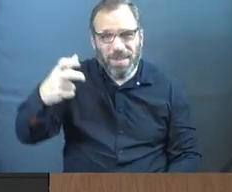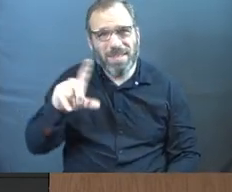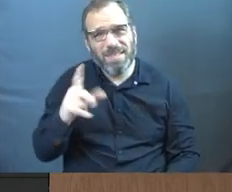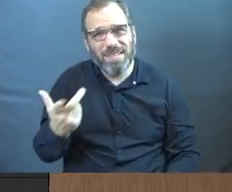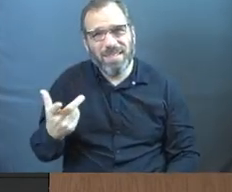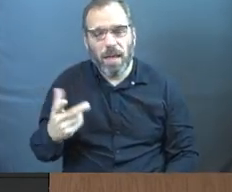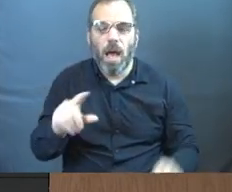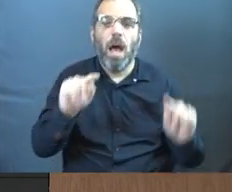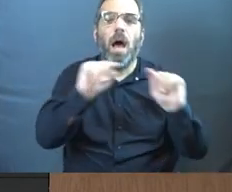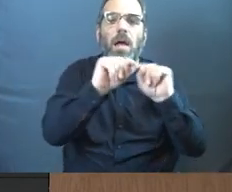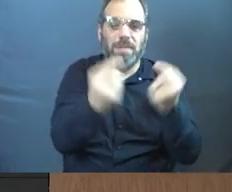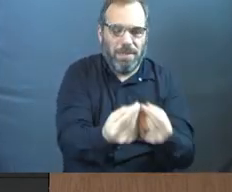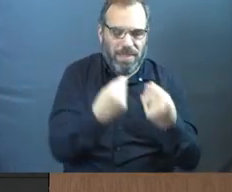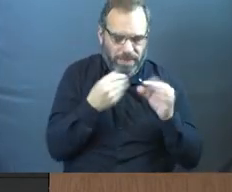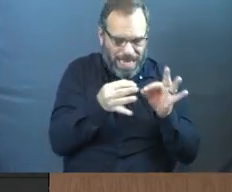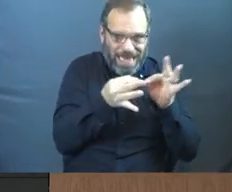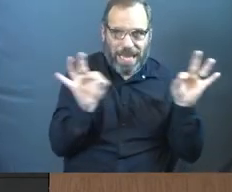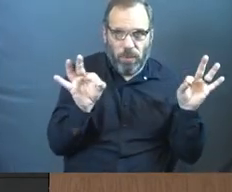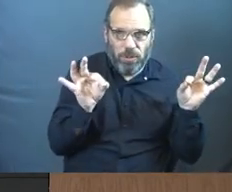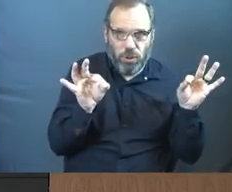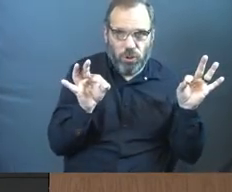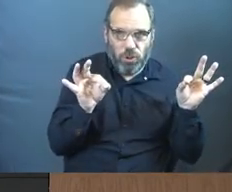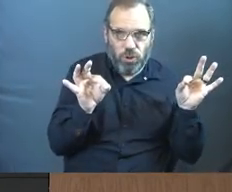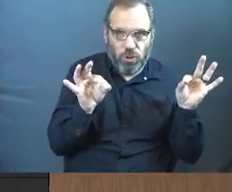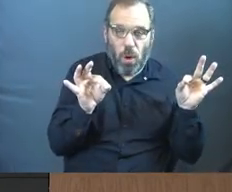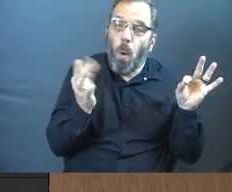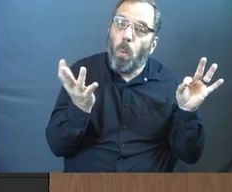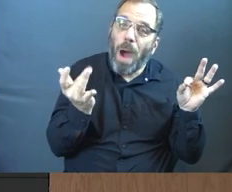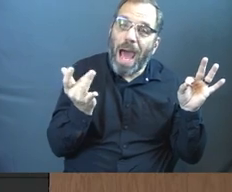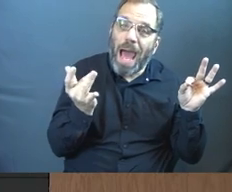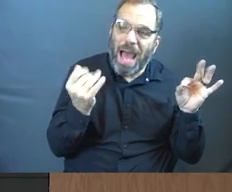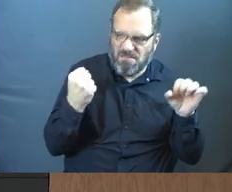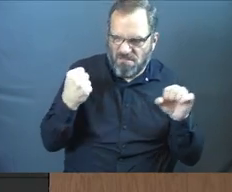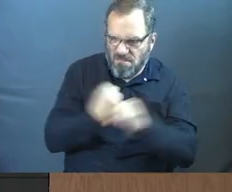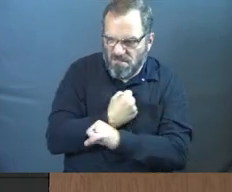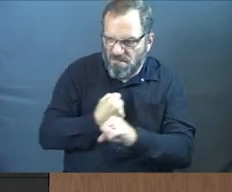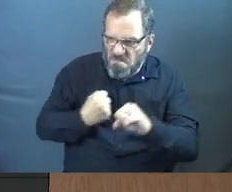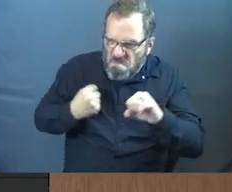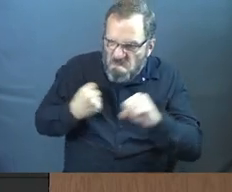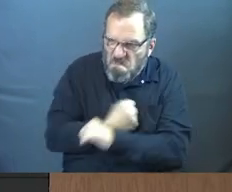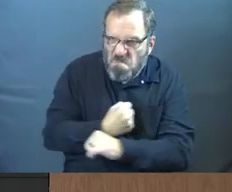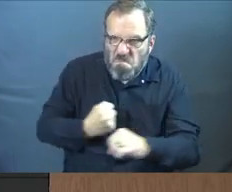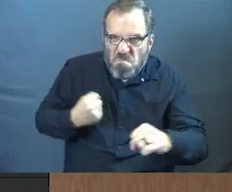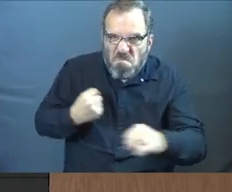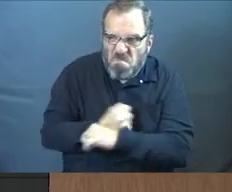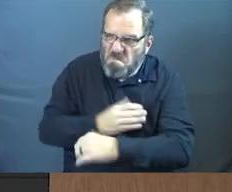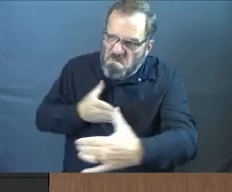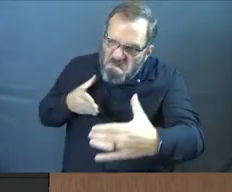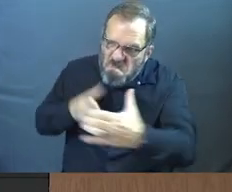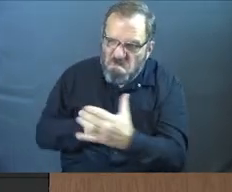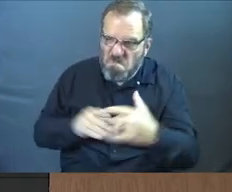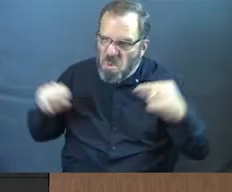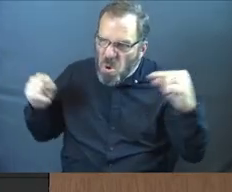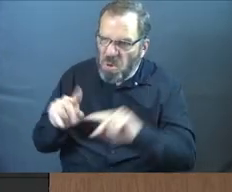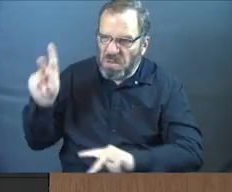Our teams hand us language so that we can fight harder. So that we can hurt other people more